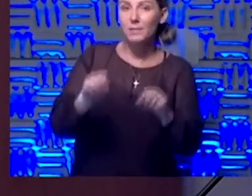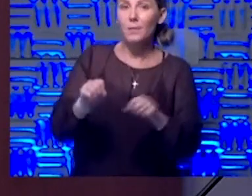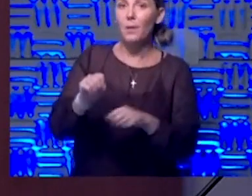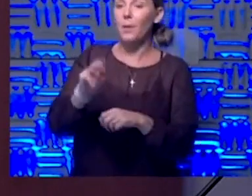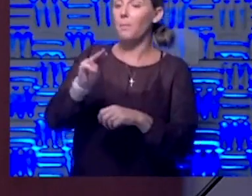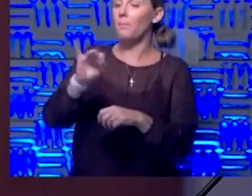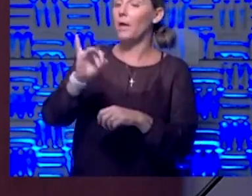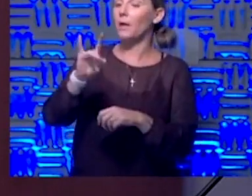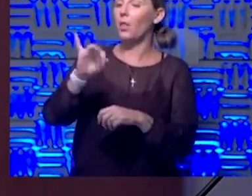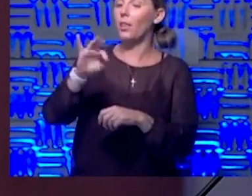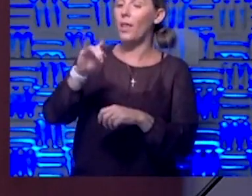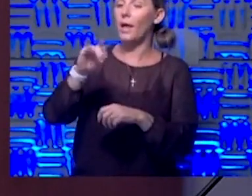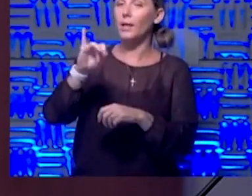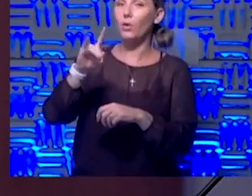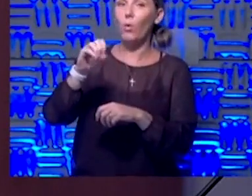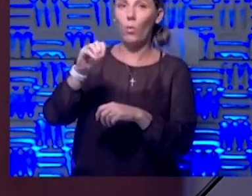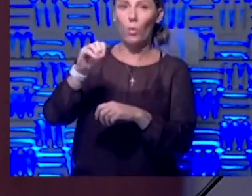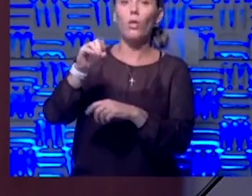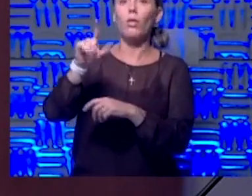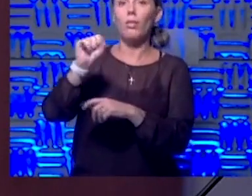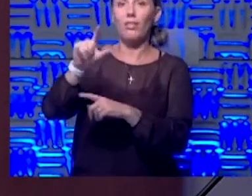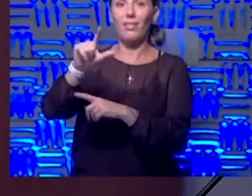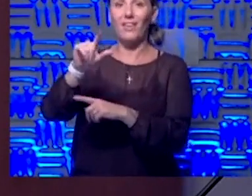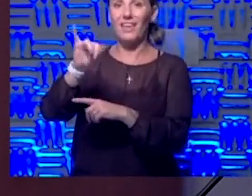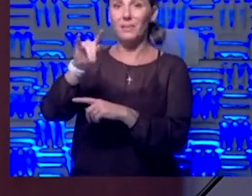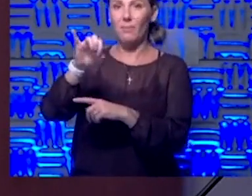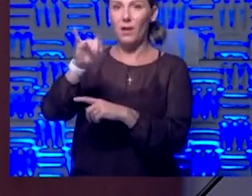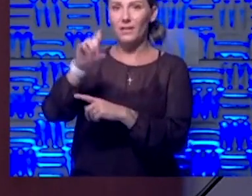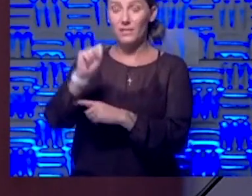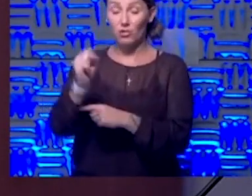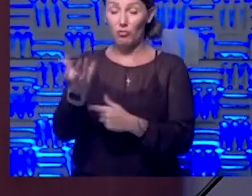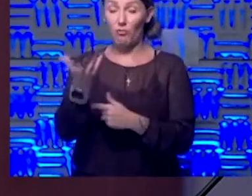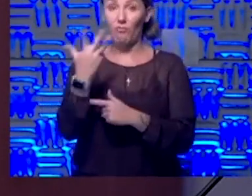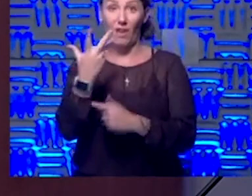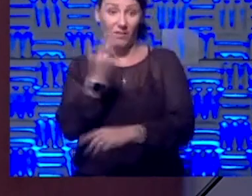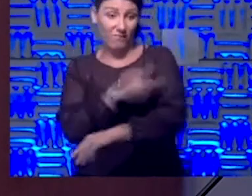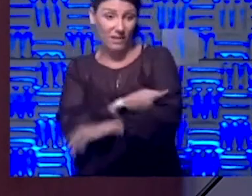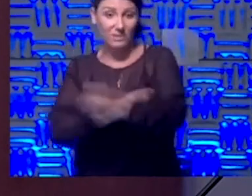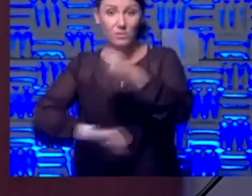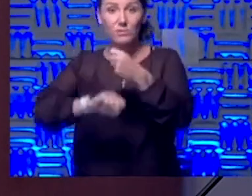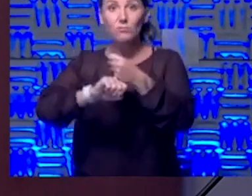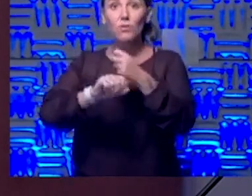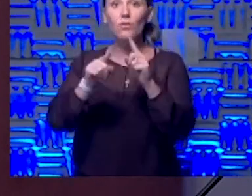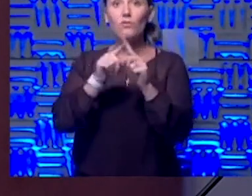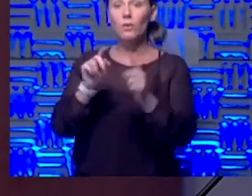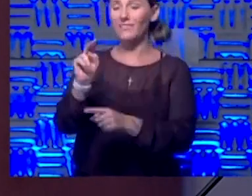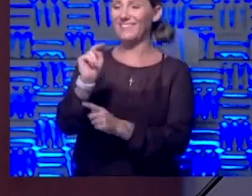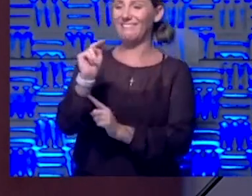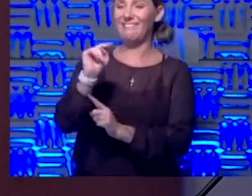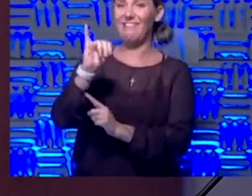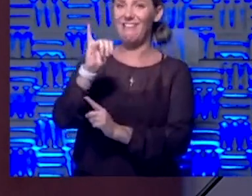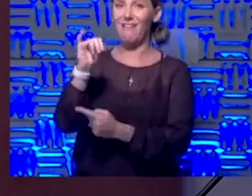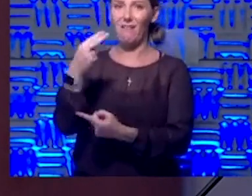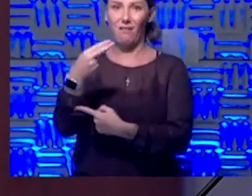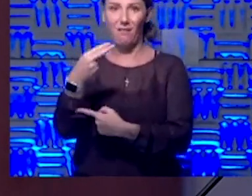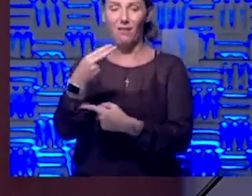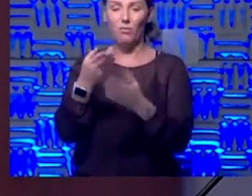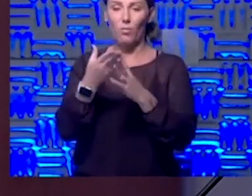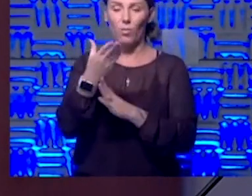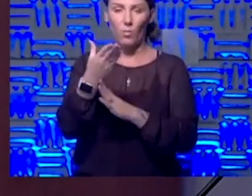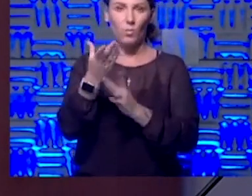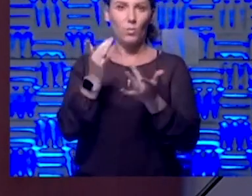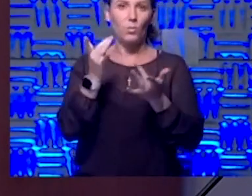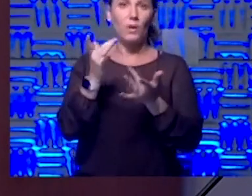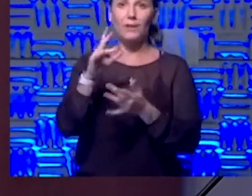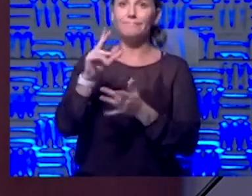antibodies. So, there are five vaccines that are being supported by the NIH through a network.